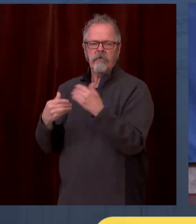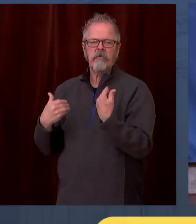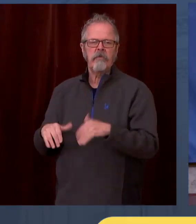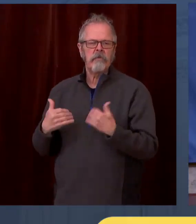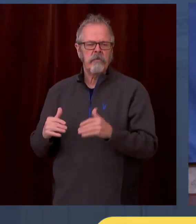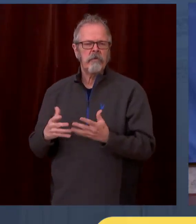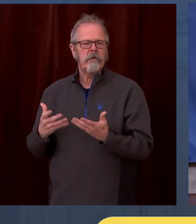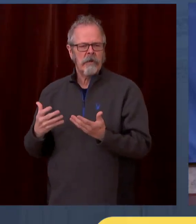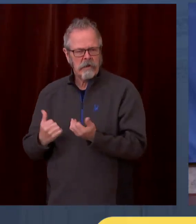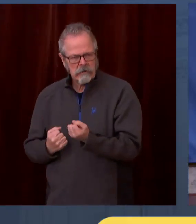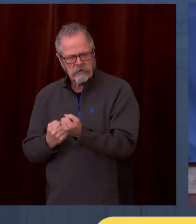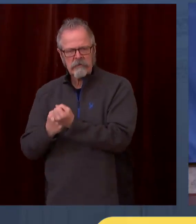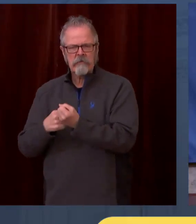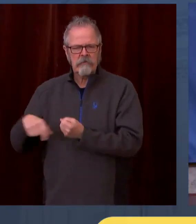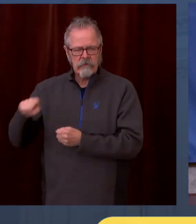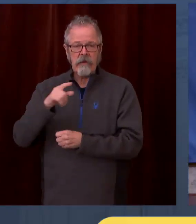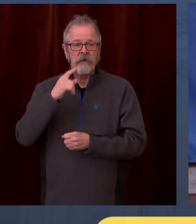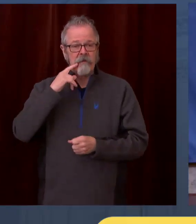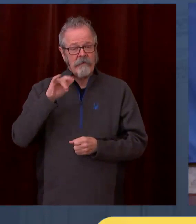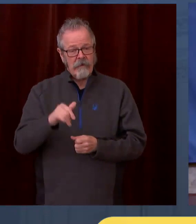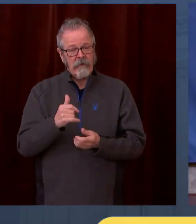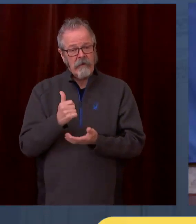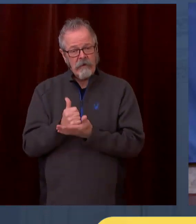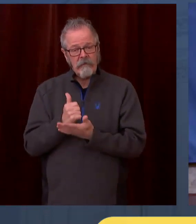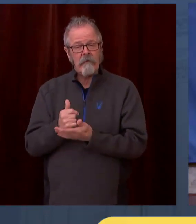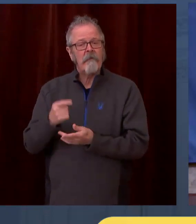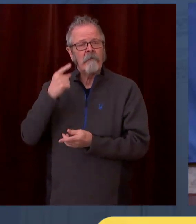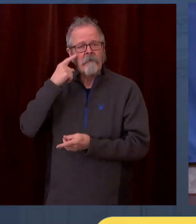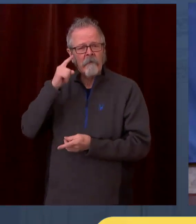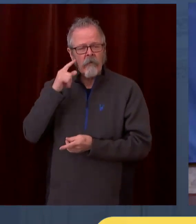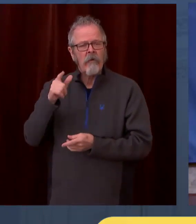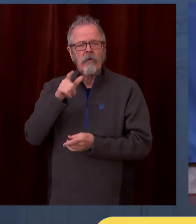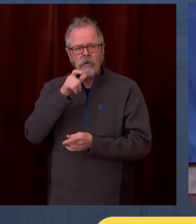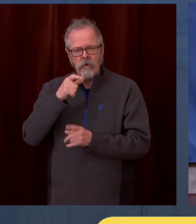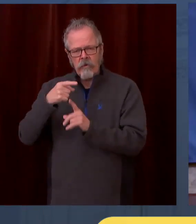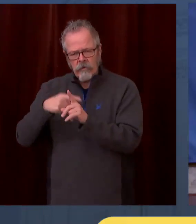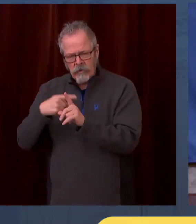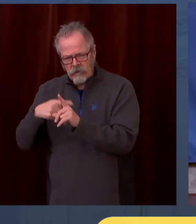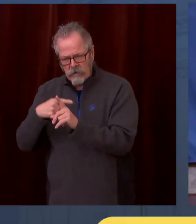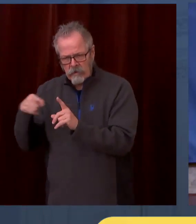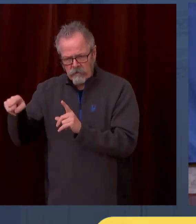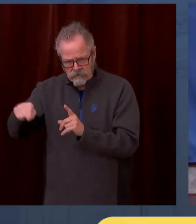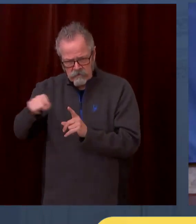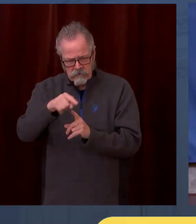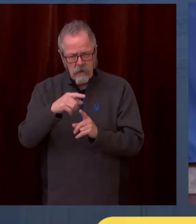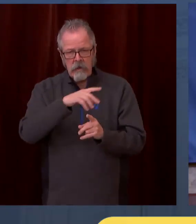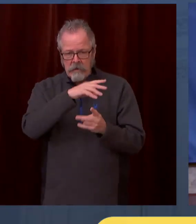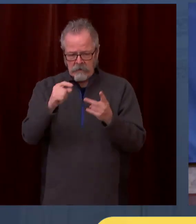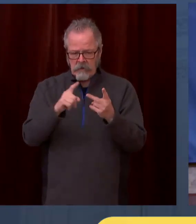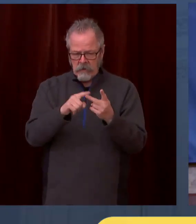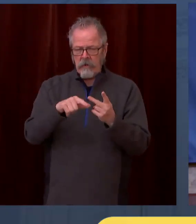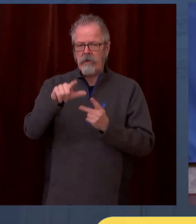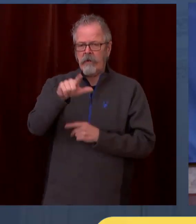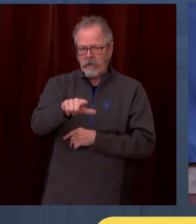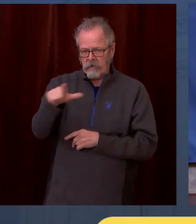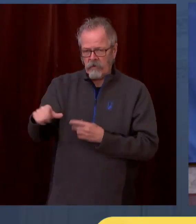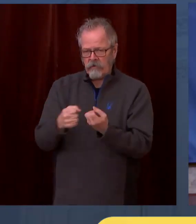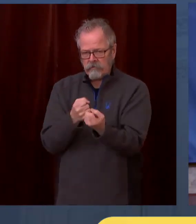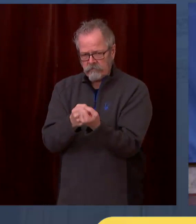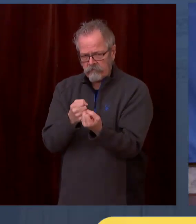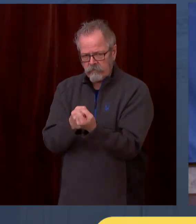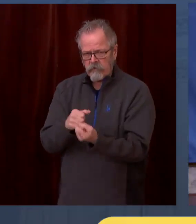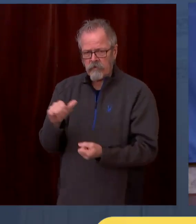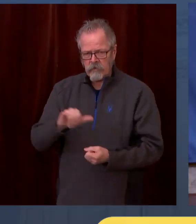through these difficult economic times. And I've said each time that we've extended this moratorium,